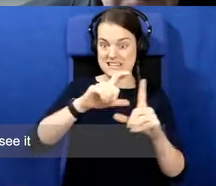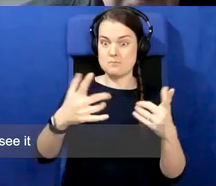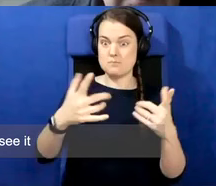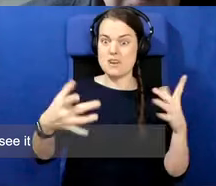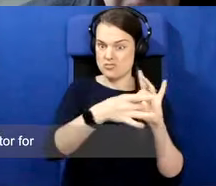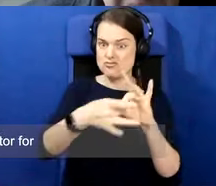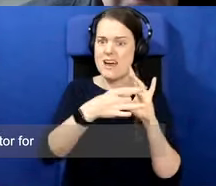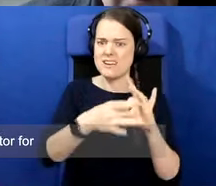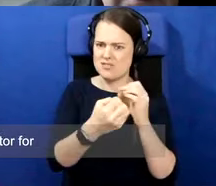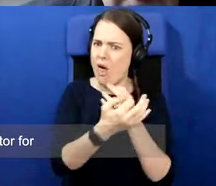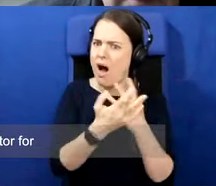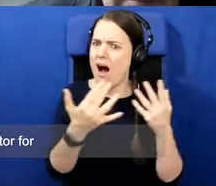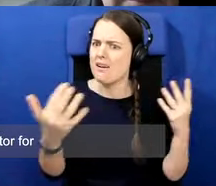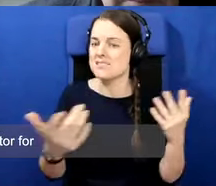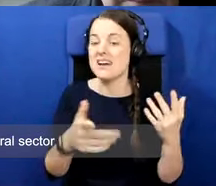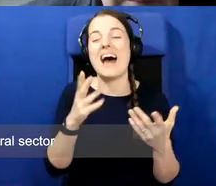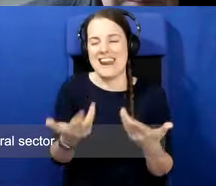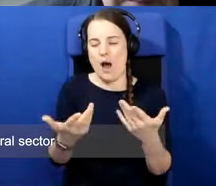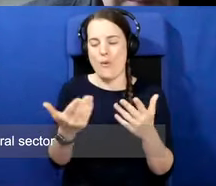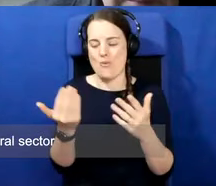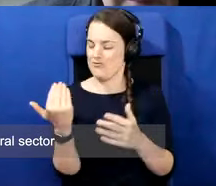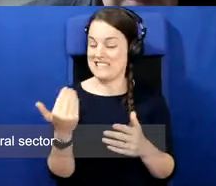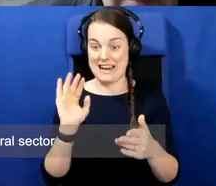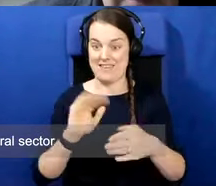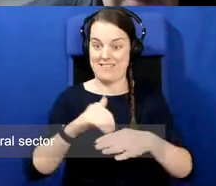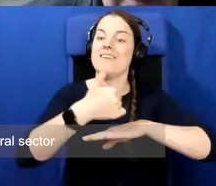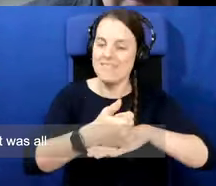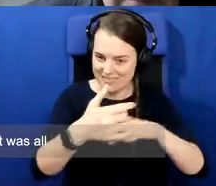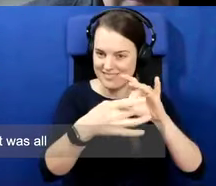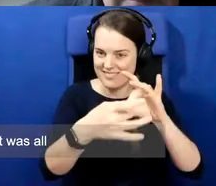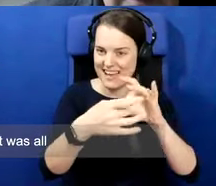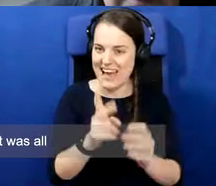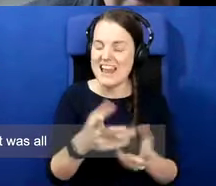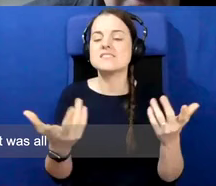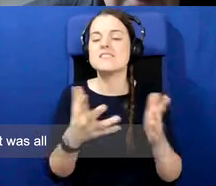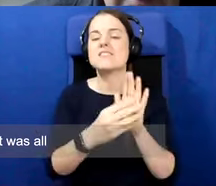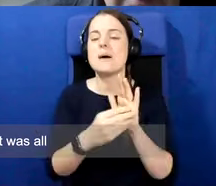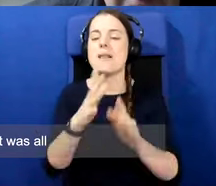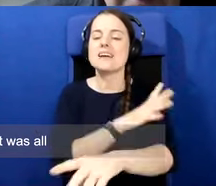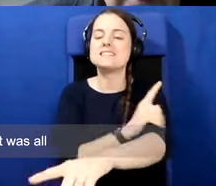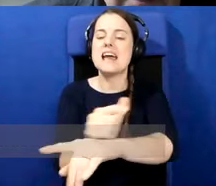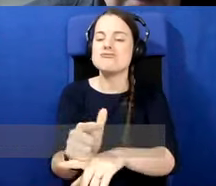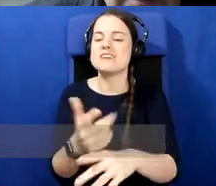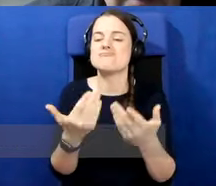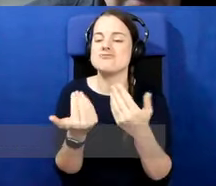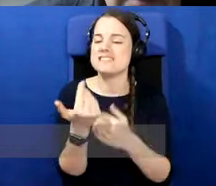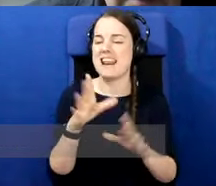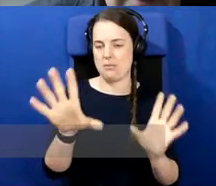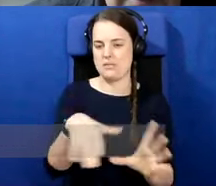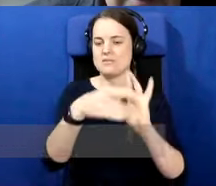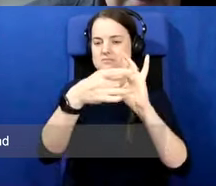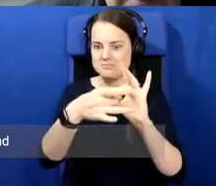can see it, if you follow the dairy sector, for example, a lot of the agricultural sector, that's been restored. But that was all really destroyed